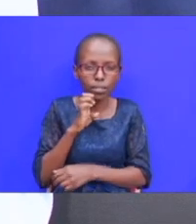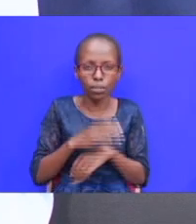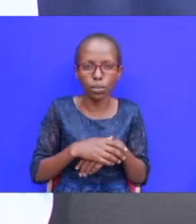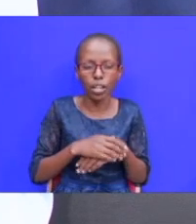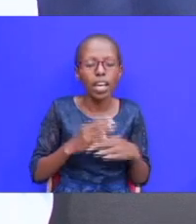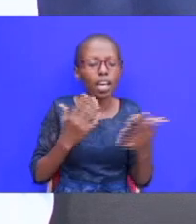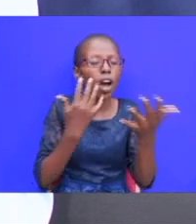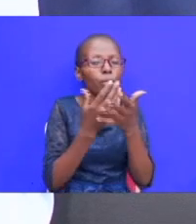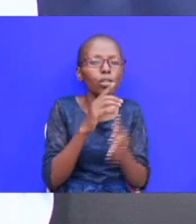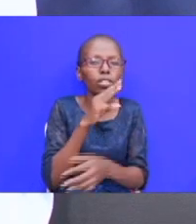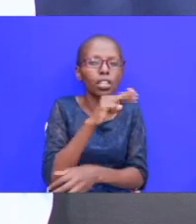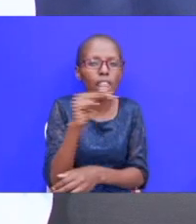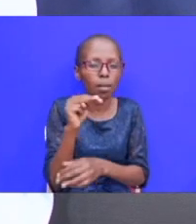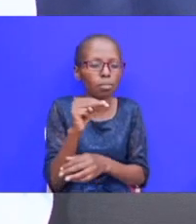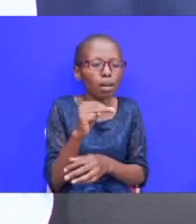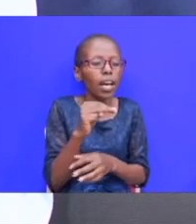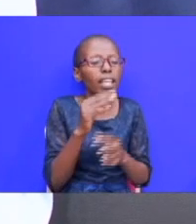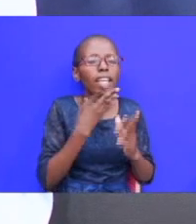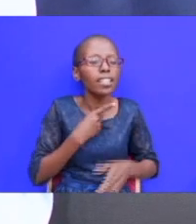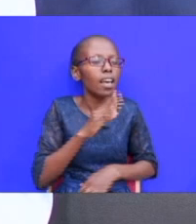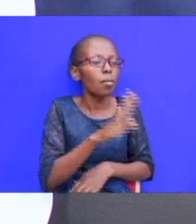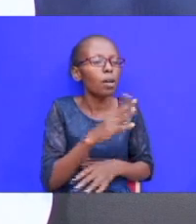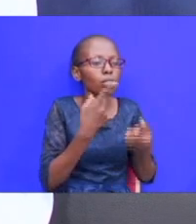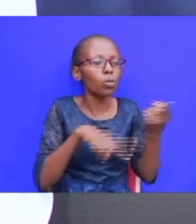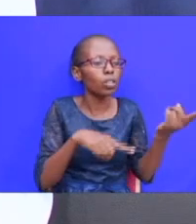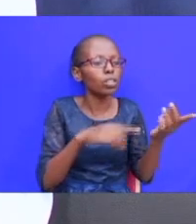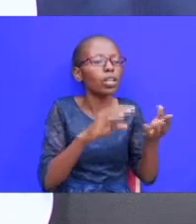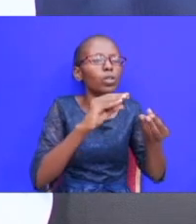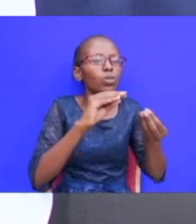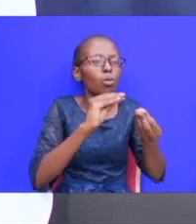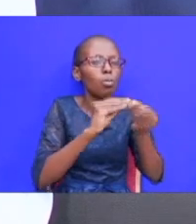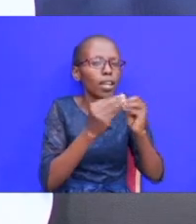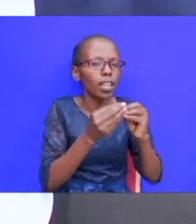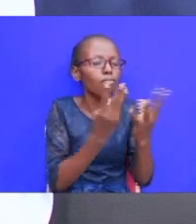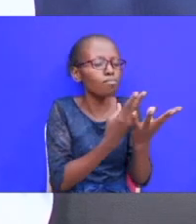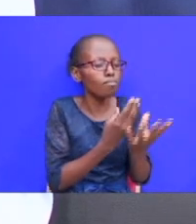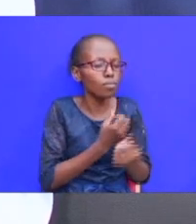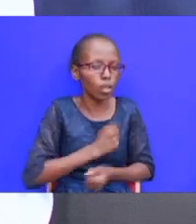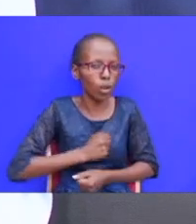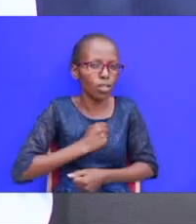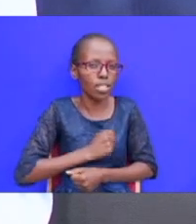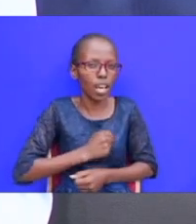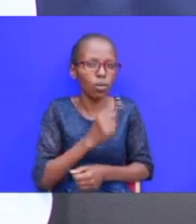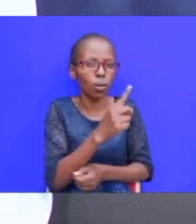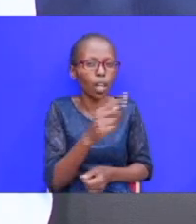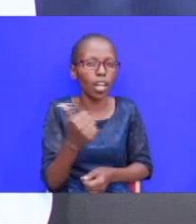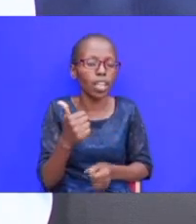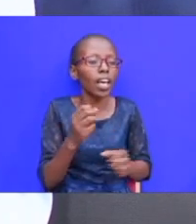them and his desire was to reconcile them and so jesus christ with his love he showed them how to slaughter